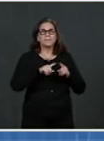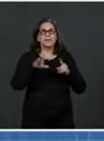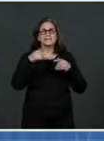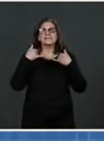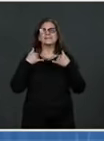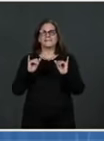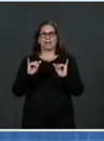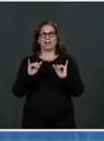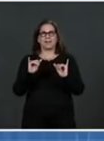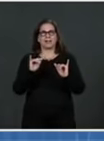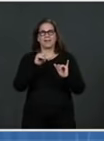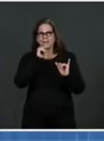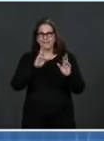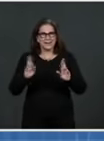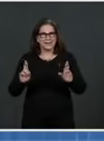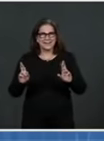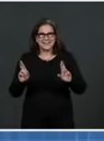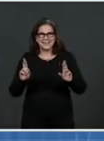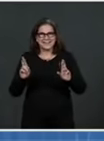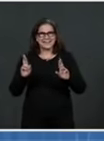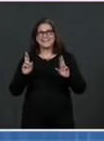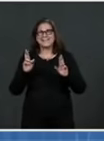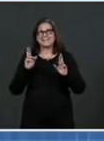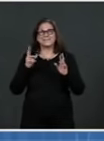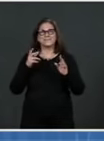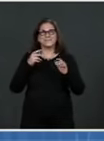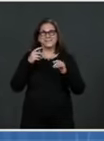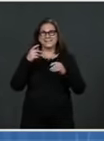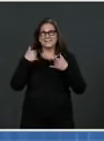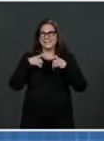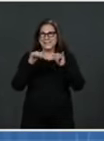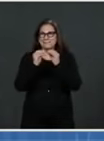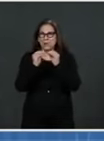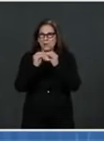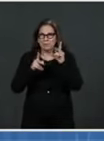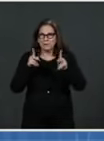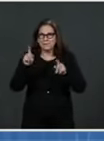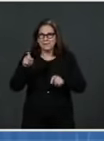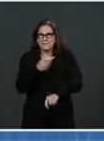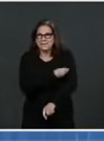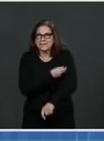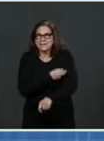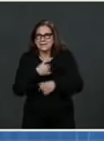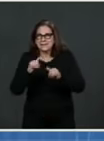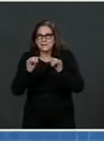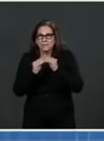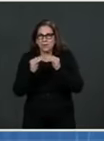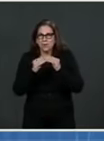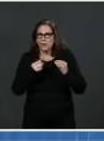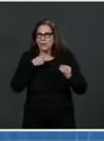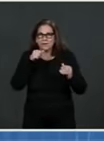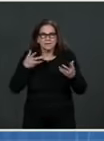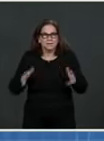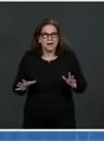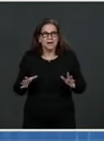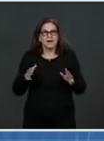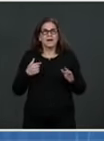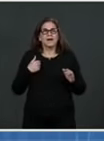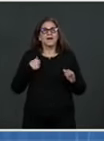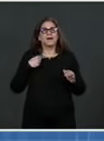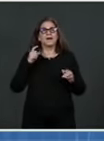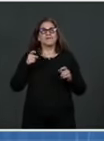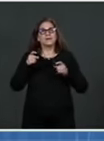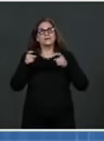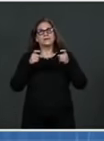the vaccination. And that will be so much slower if we have another surge to deal with as well. Dr.